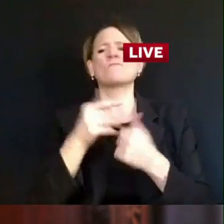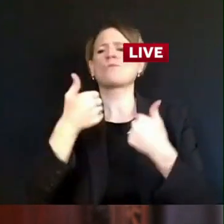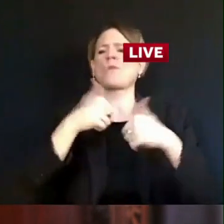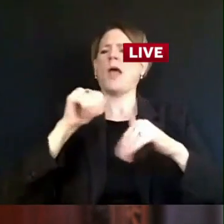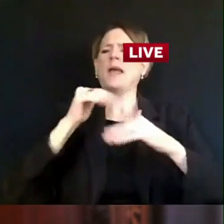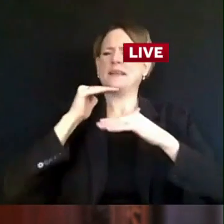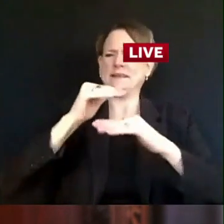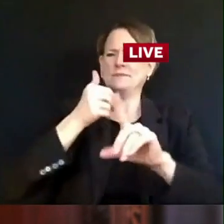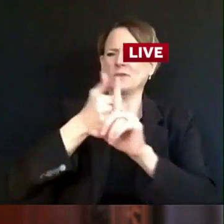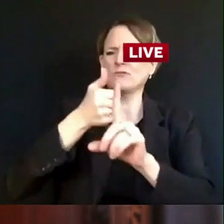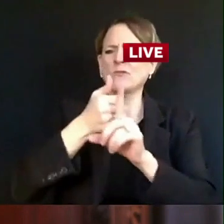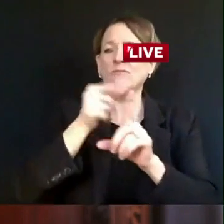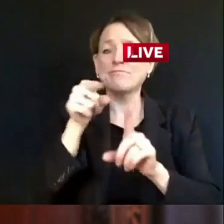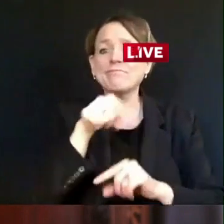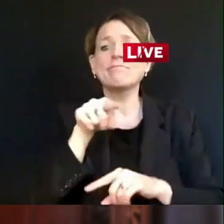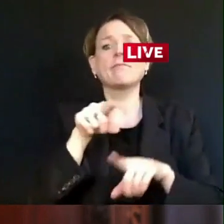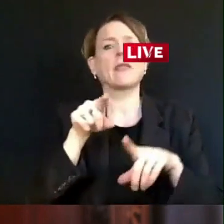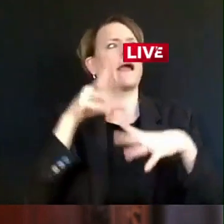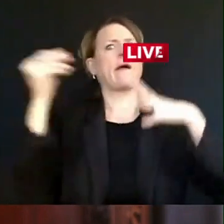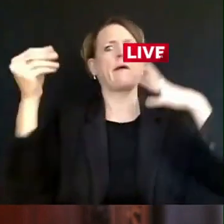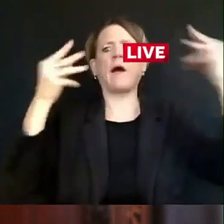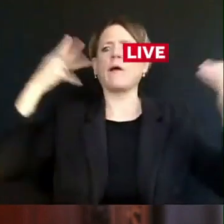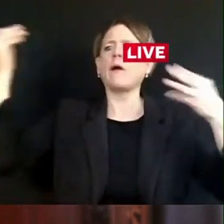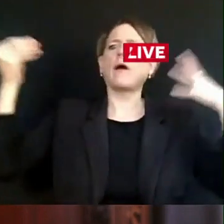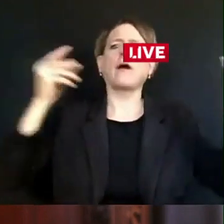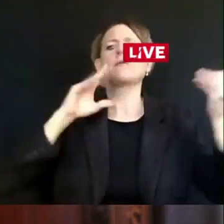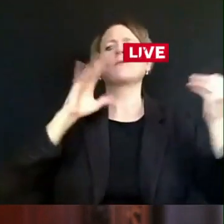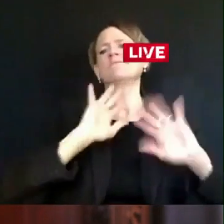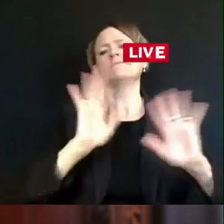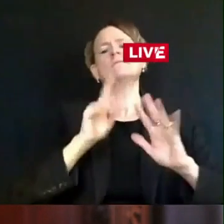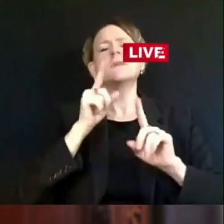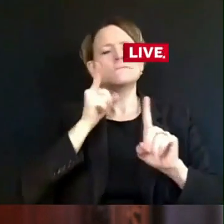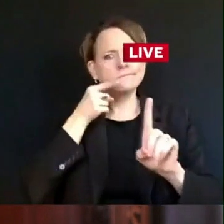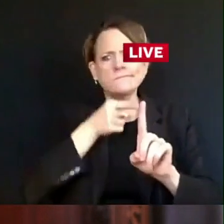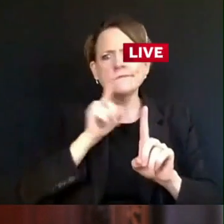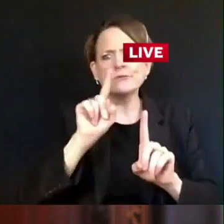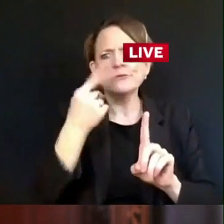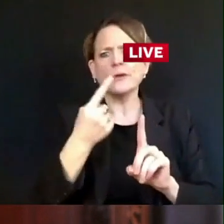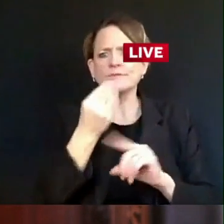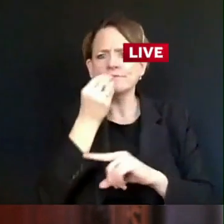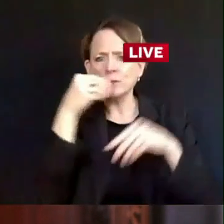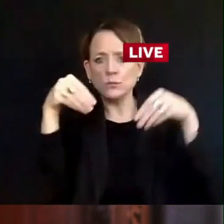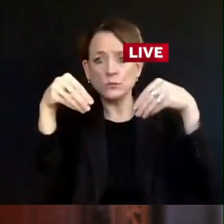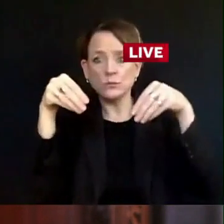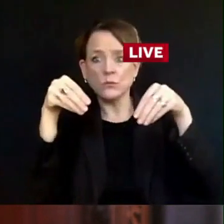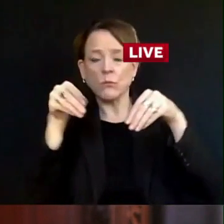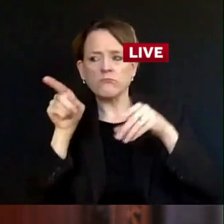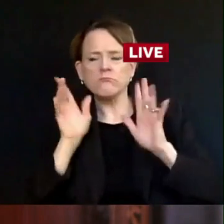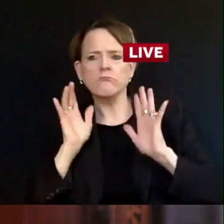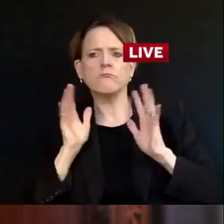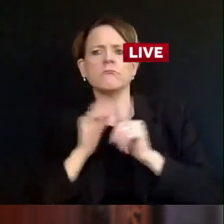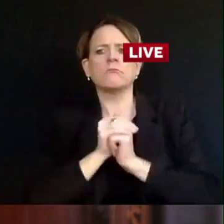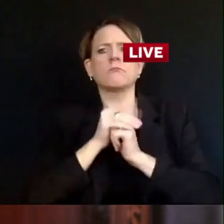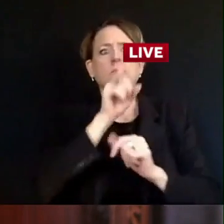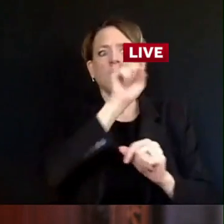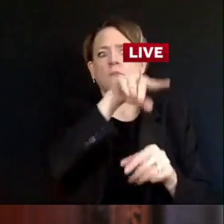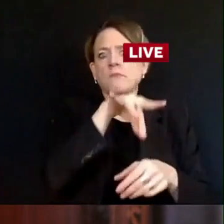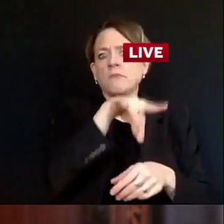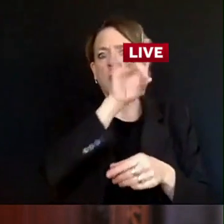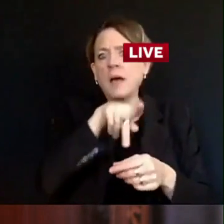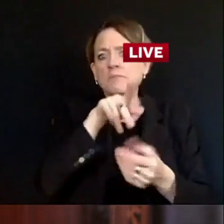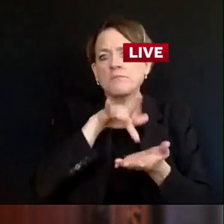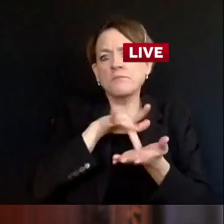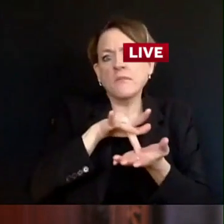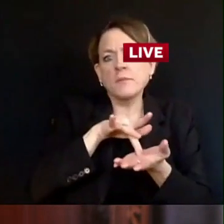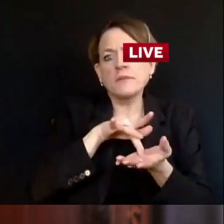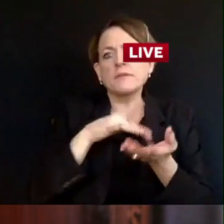to vote. As we head into Halloween weekend, a time when many would normally be out and about in a different sort of face